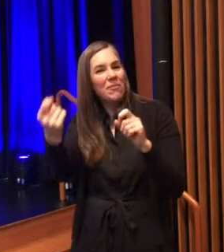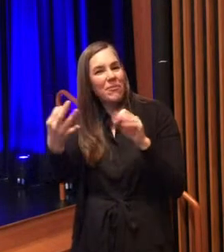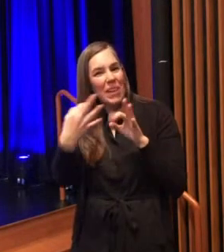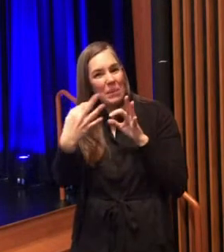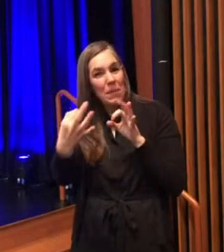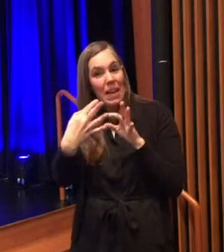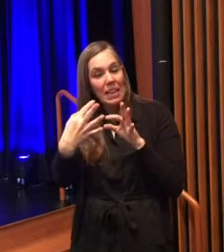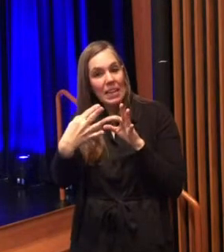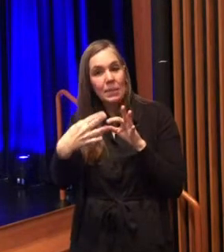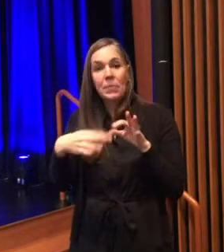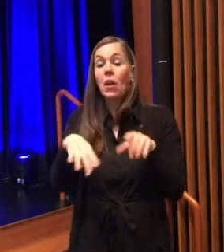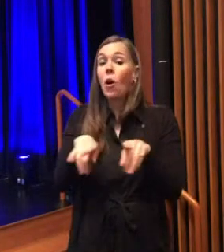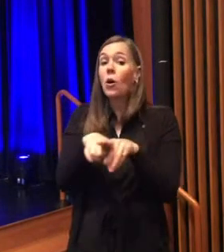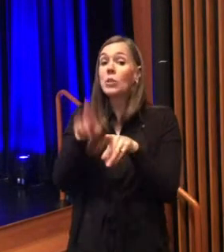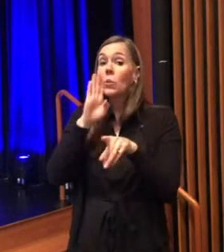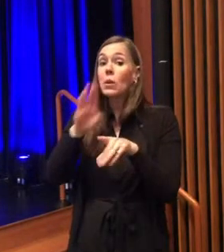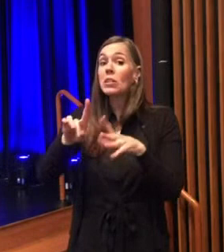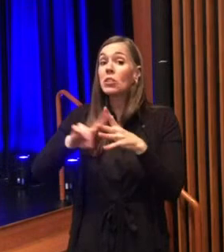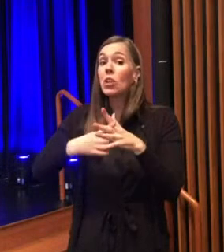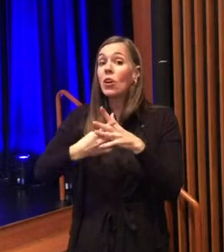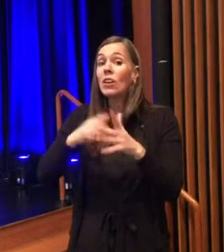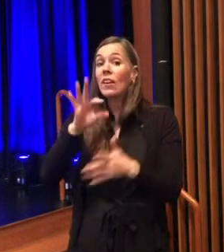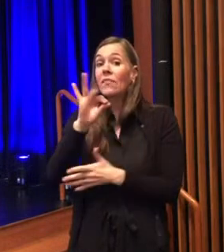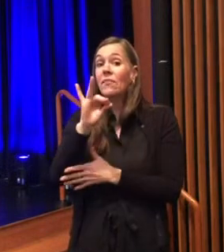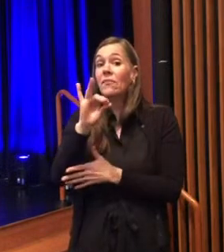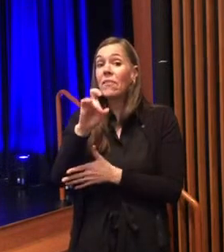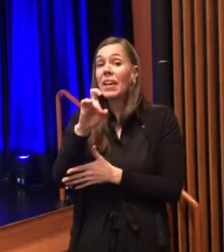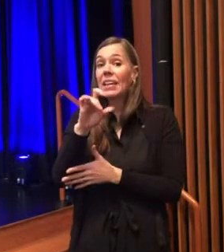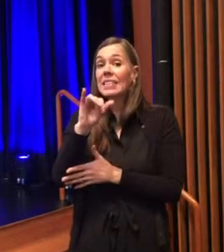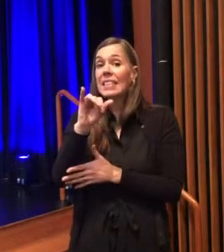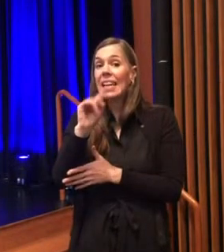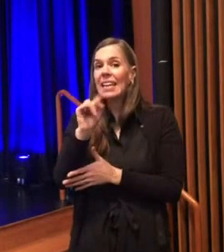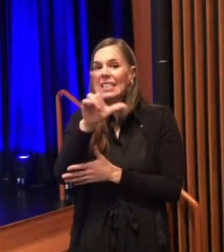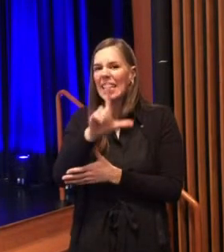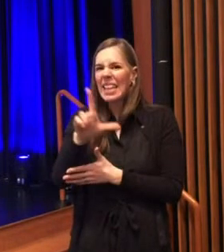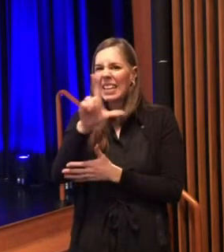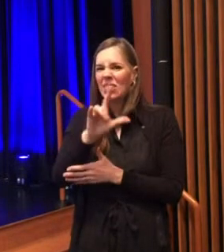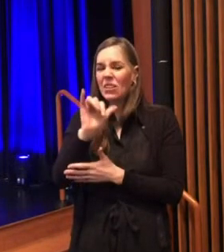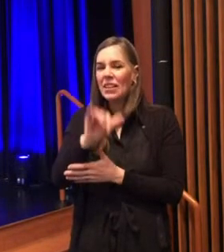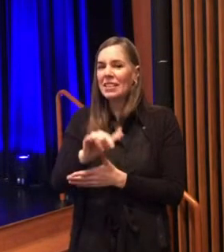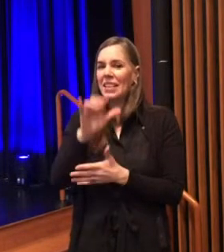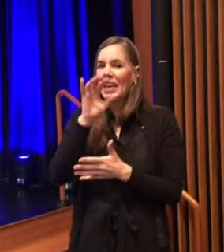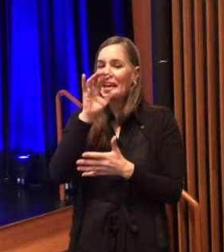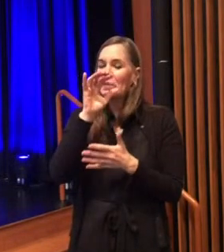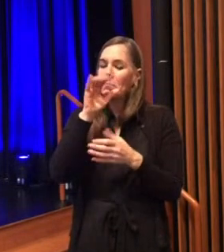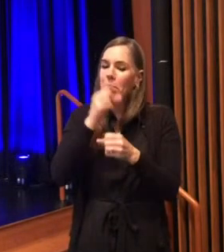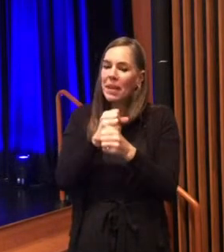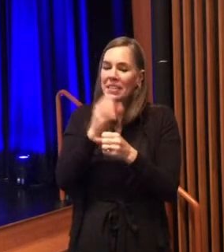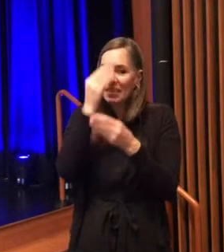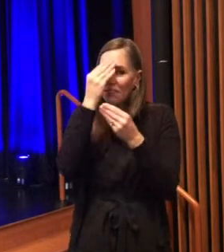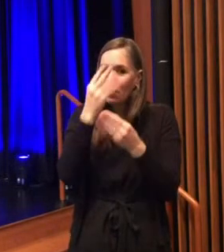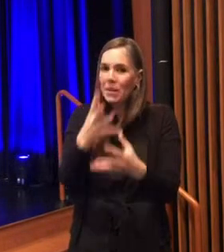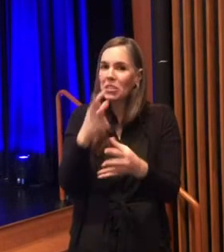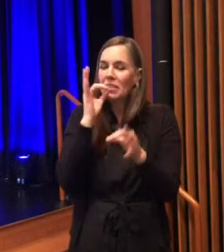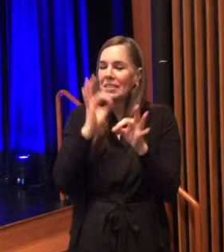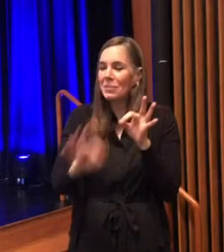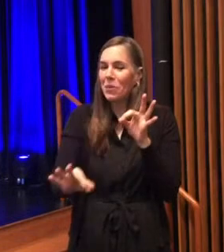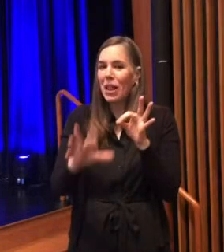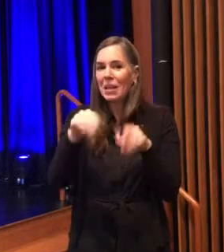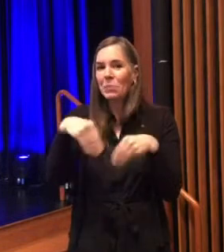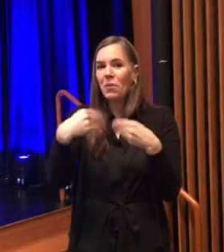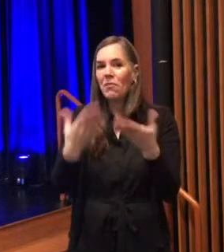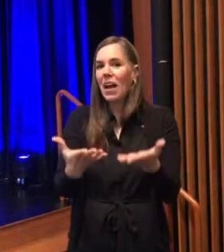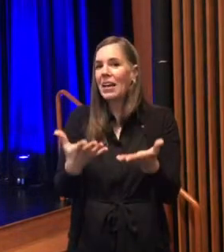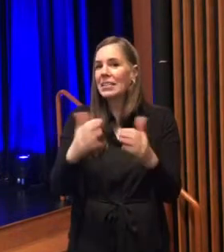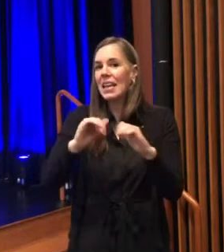launch fix it lancaster a system that simplifies requests for assistance and information and provides incredible data for our team about how